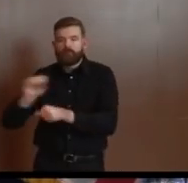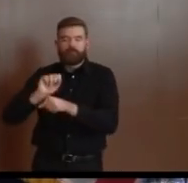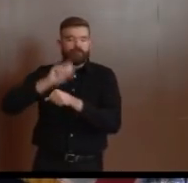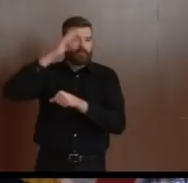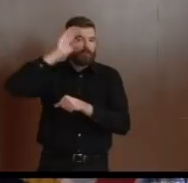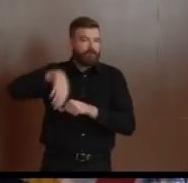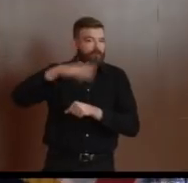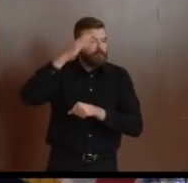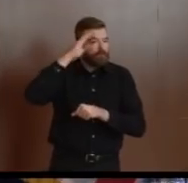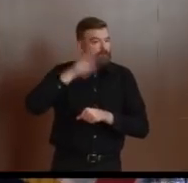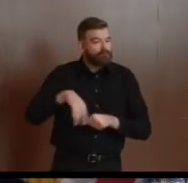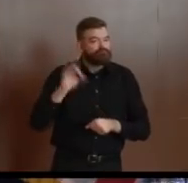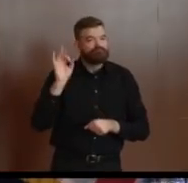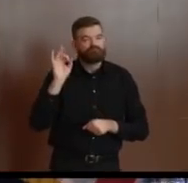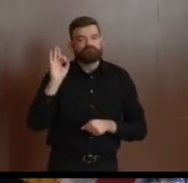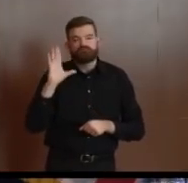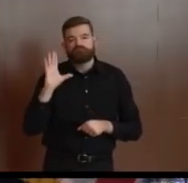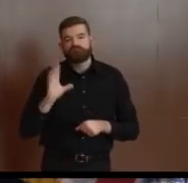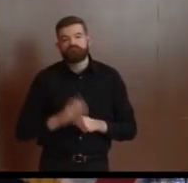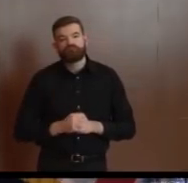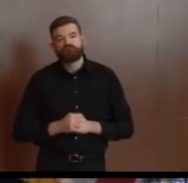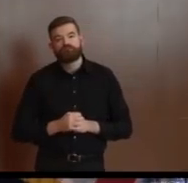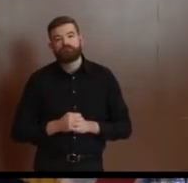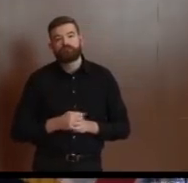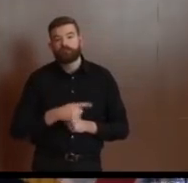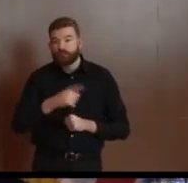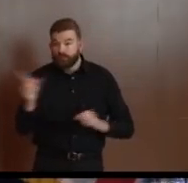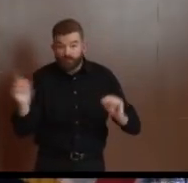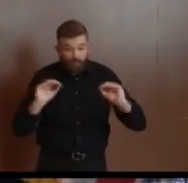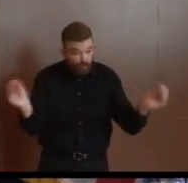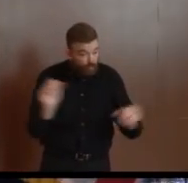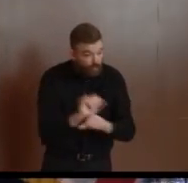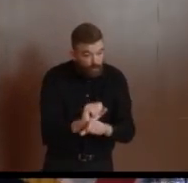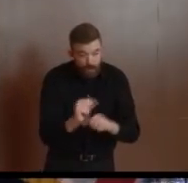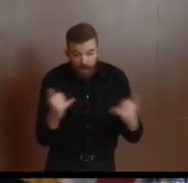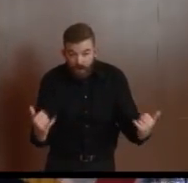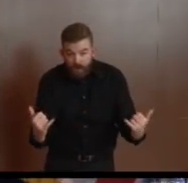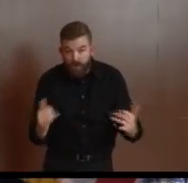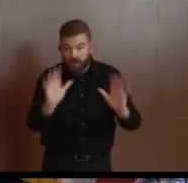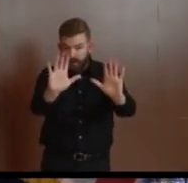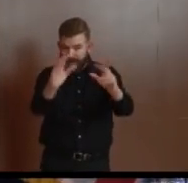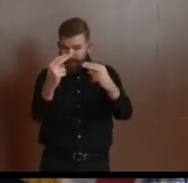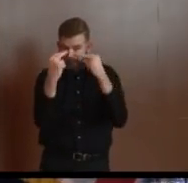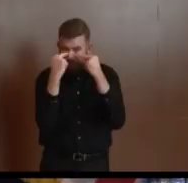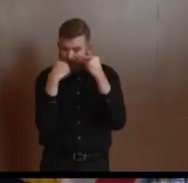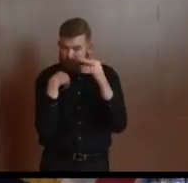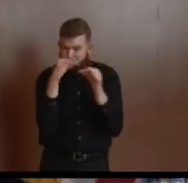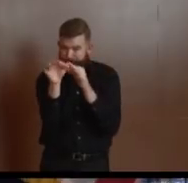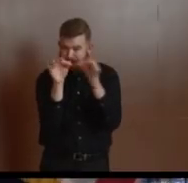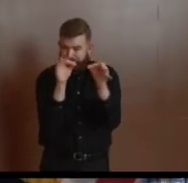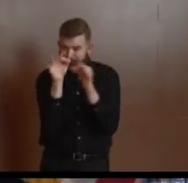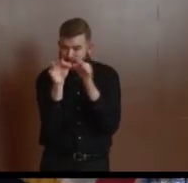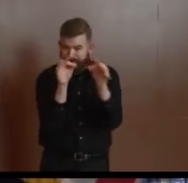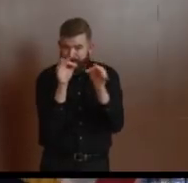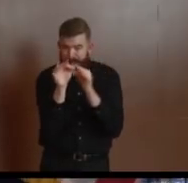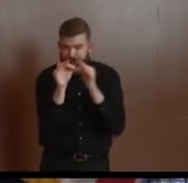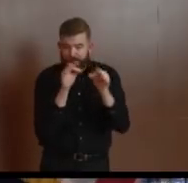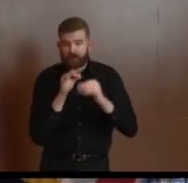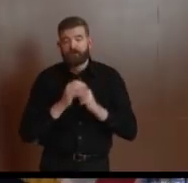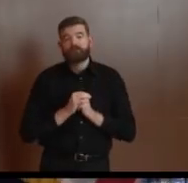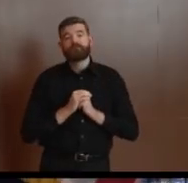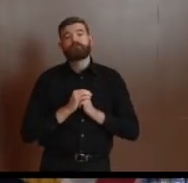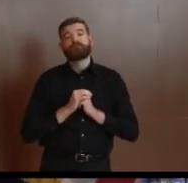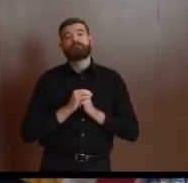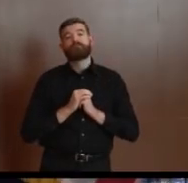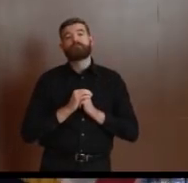I want to make sure that they are listening in particular. At the same time, critical businesses remain open, and some of them are desperately